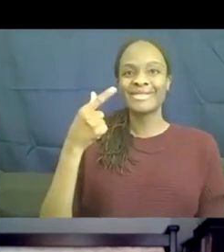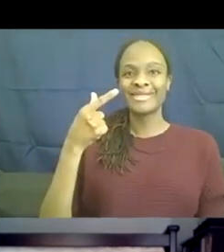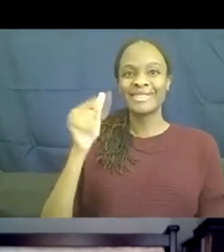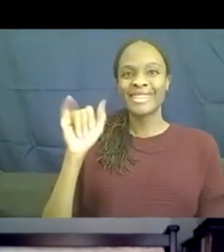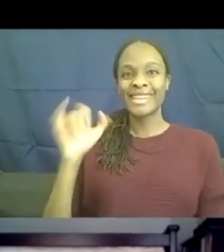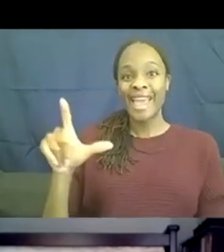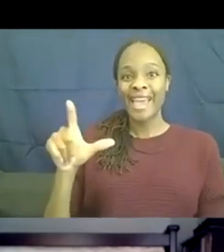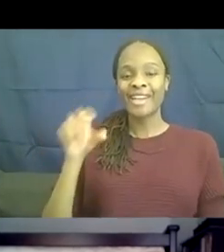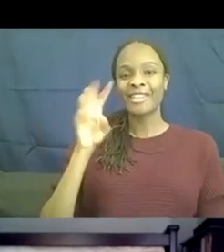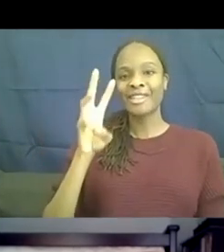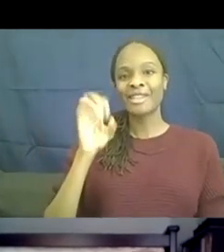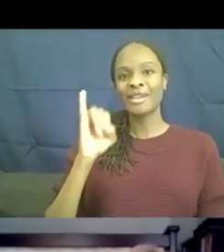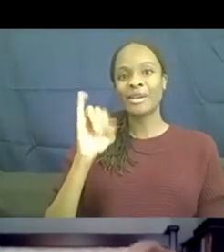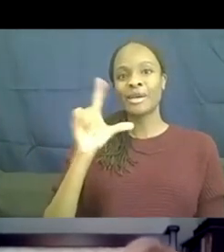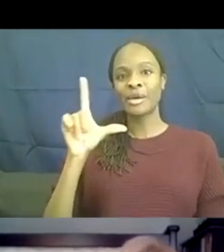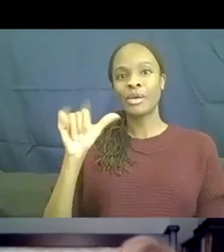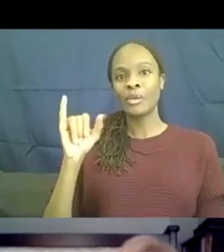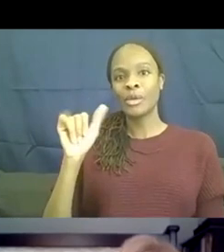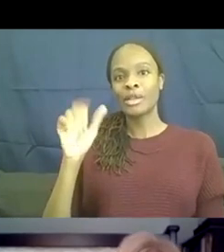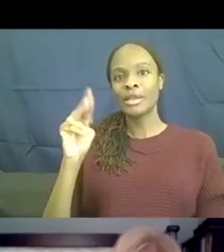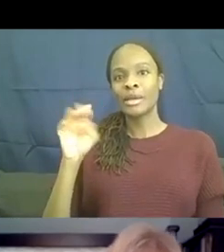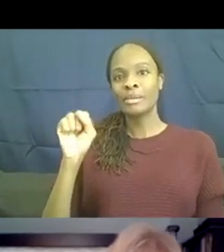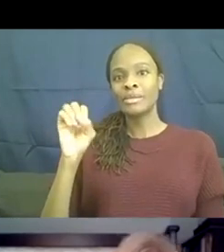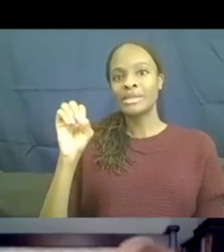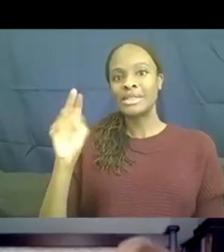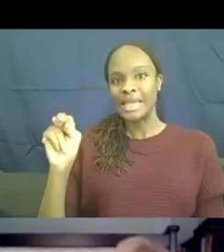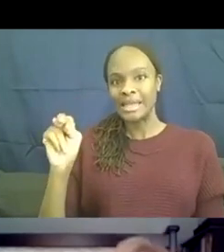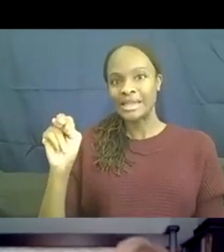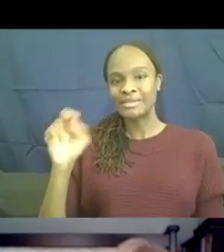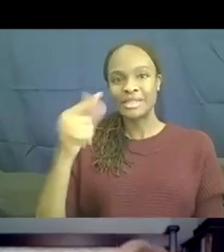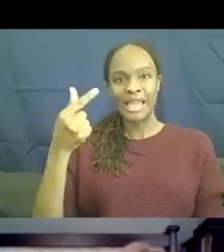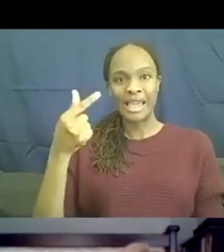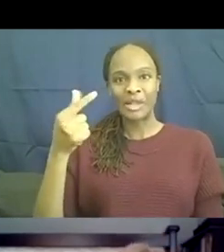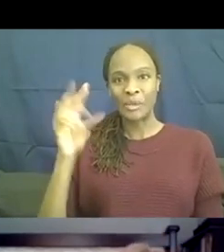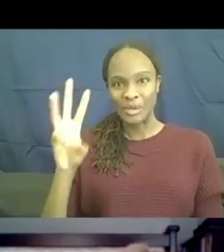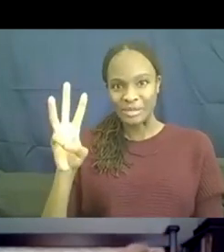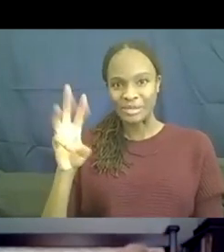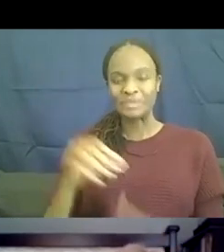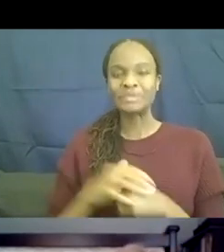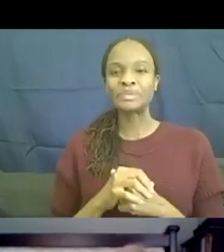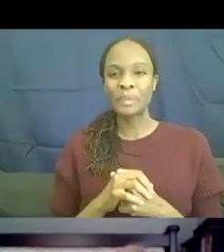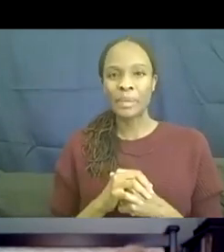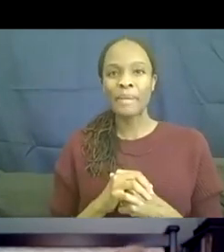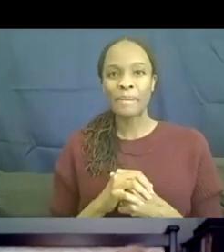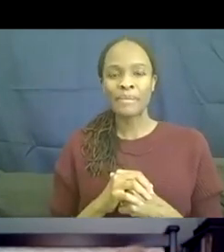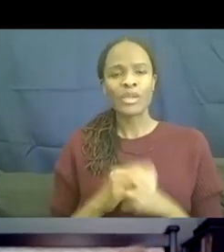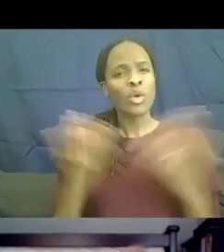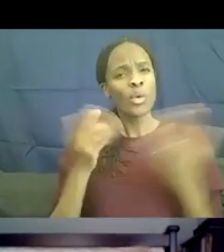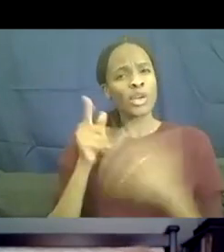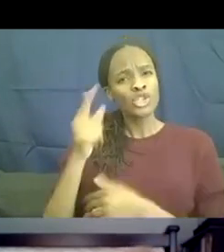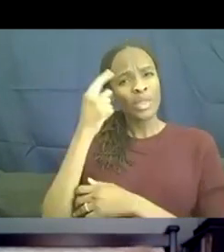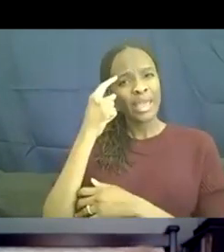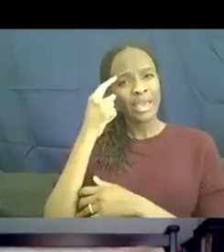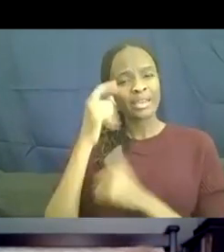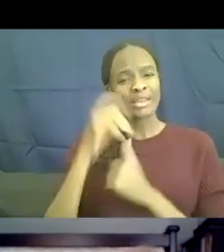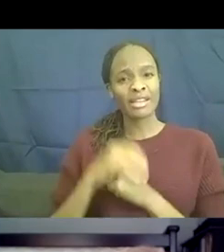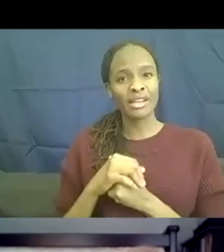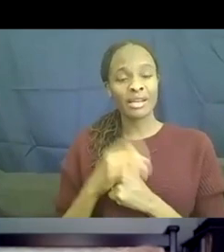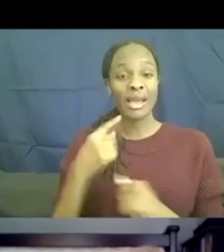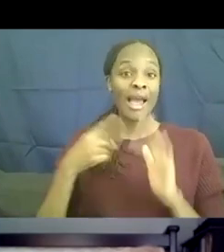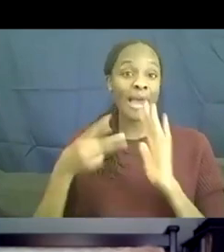Williamson. Um, so what did you think? I mean, um,